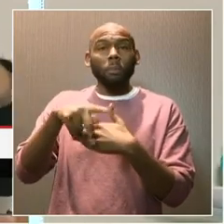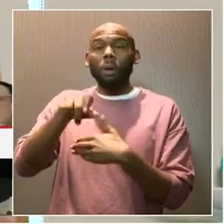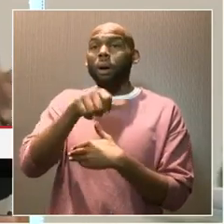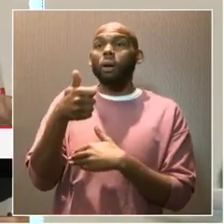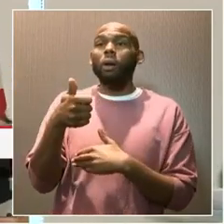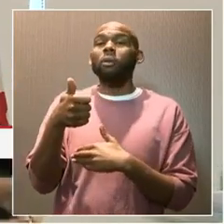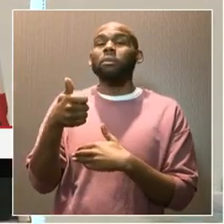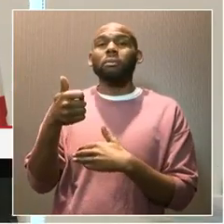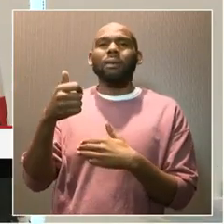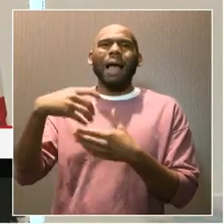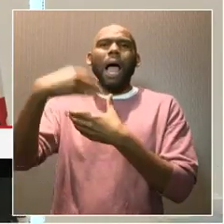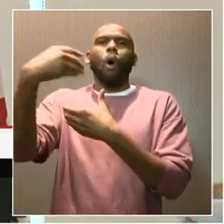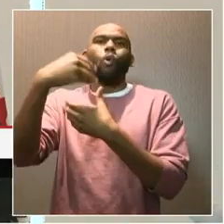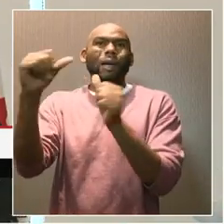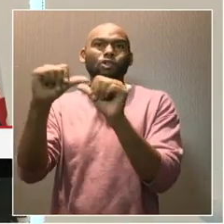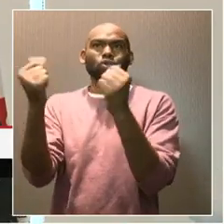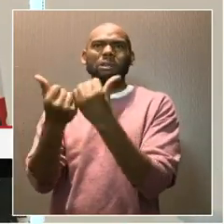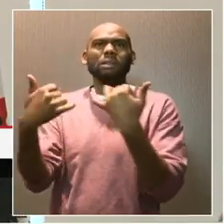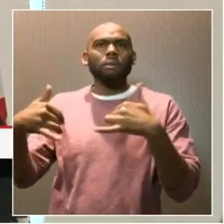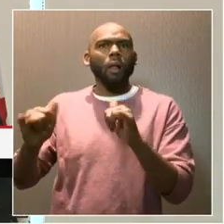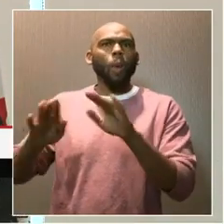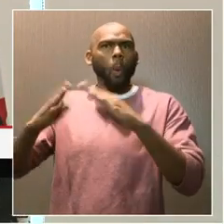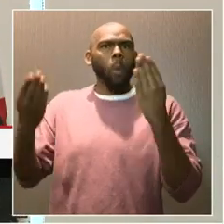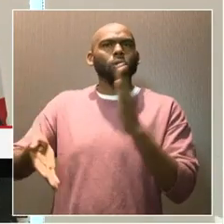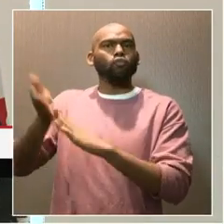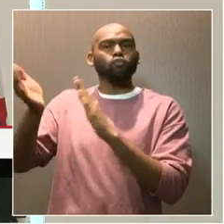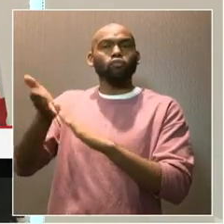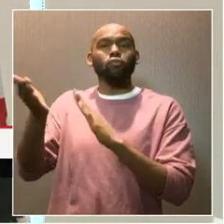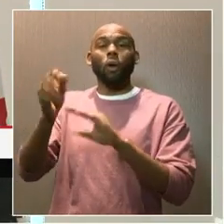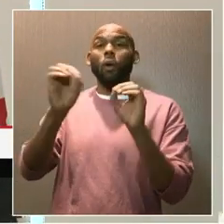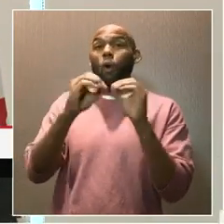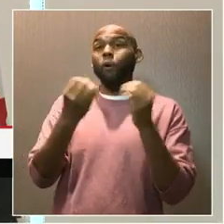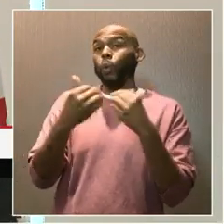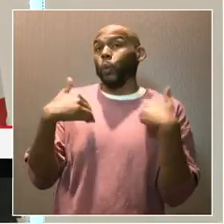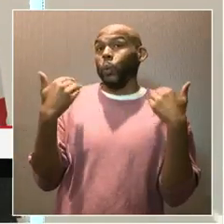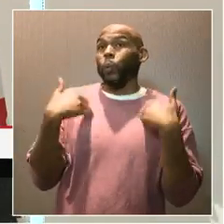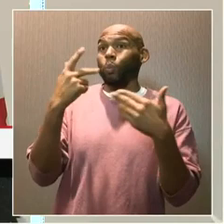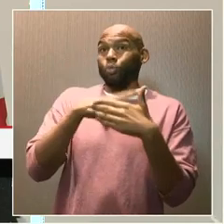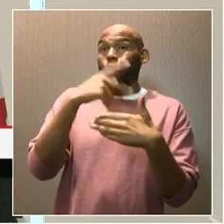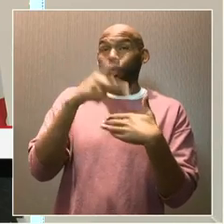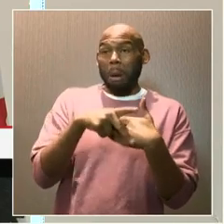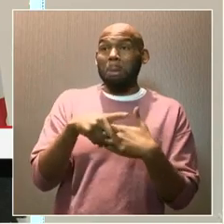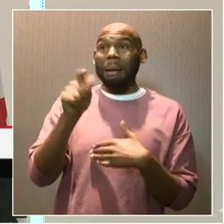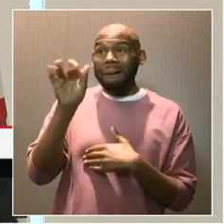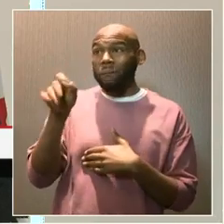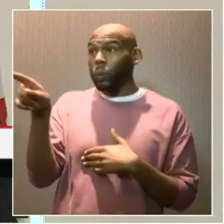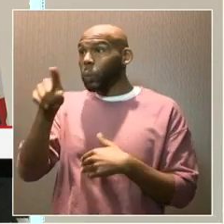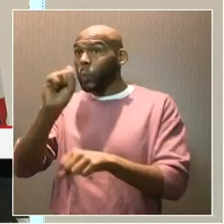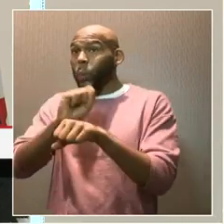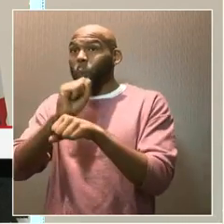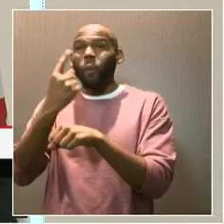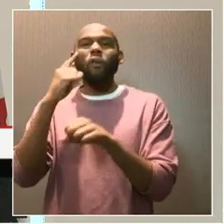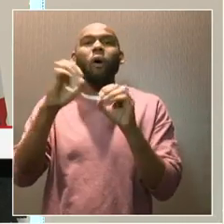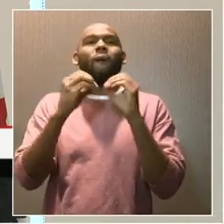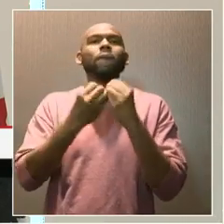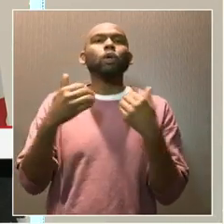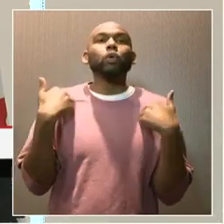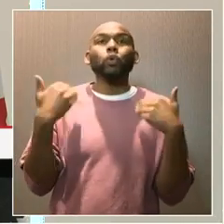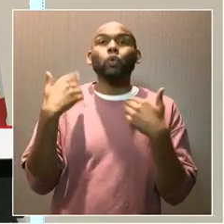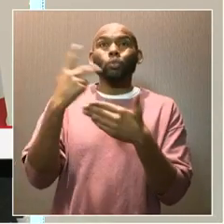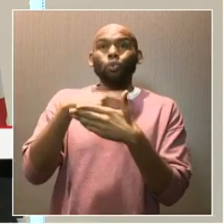agency that remained open, and that was the Office of Youth Program. So, you work for the Office of Youth Program,